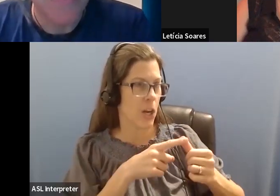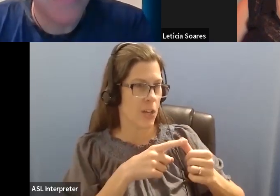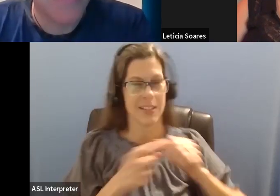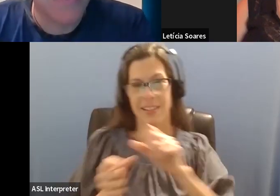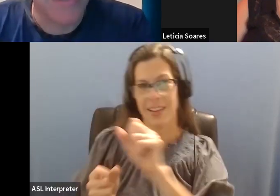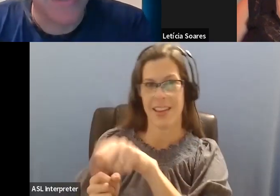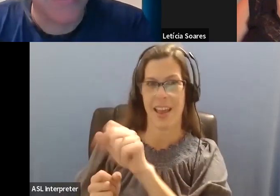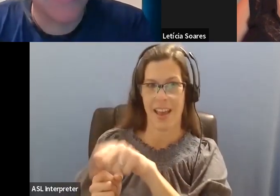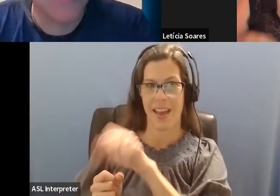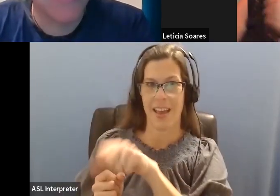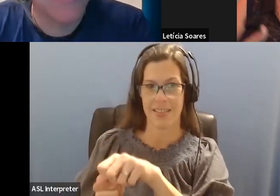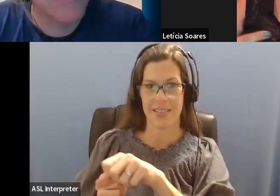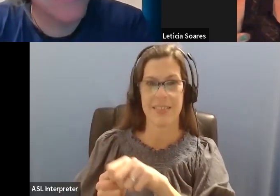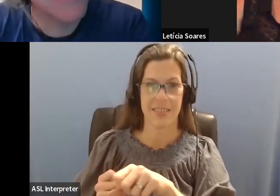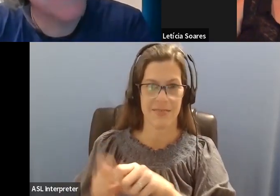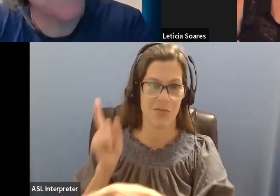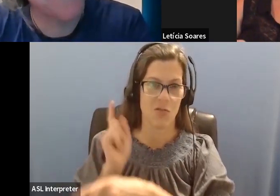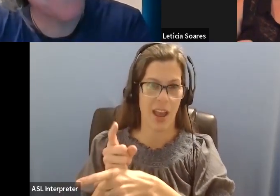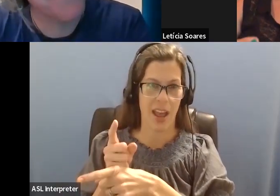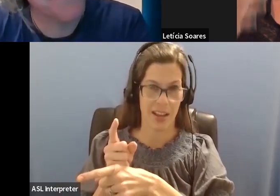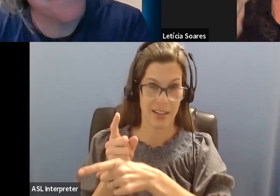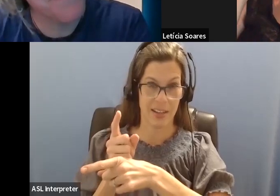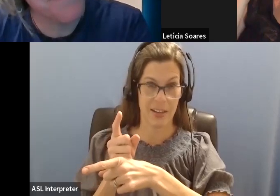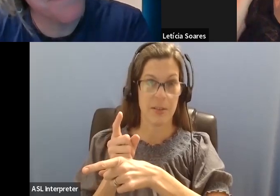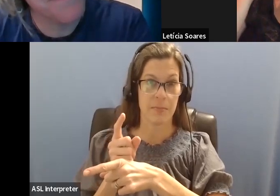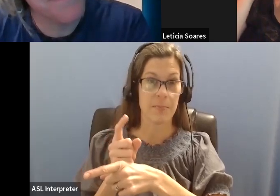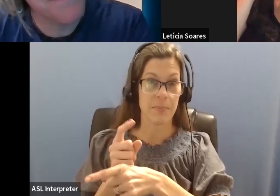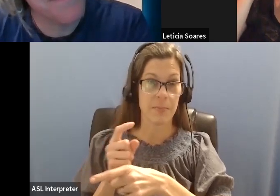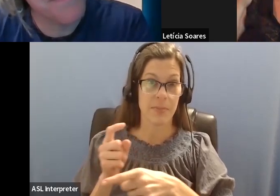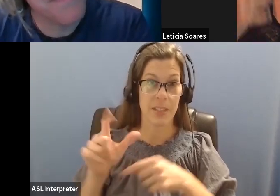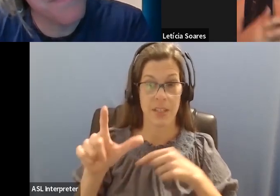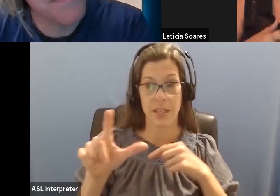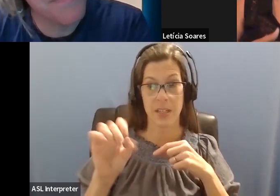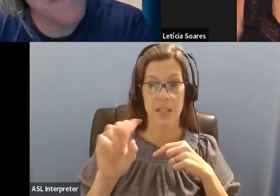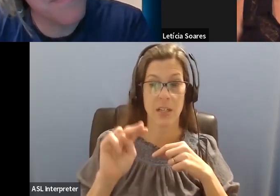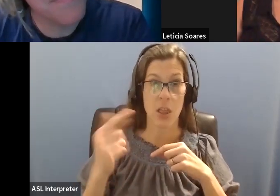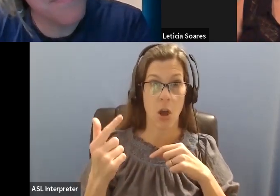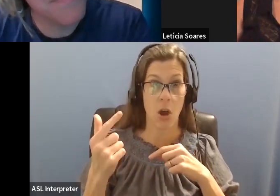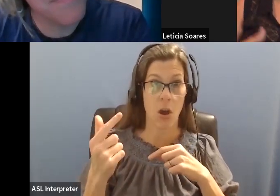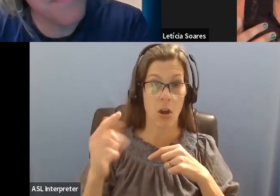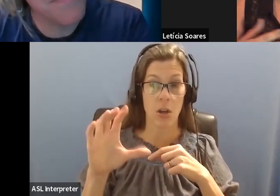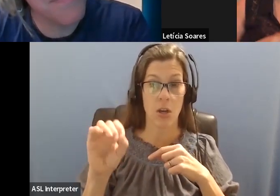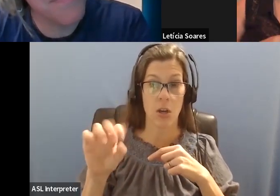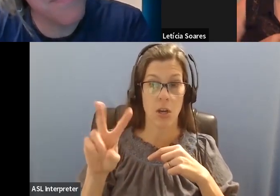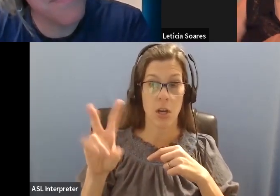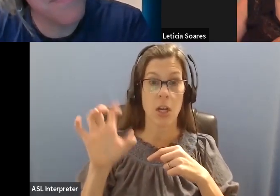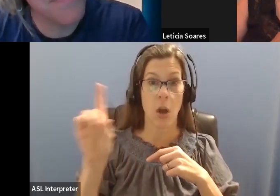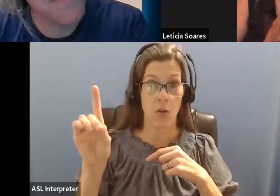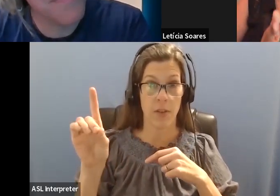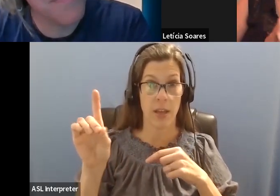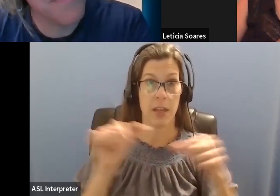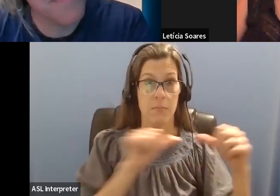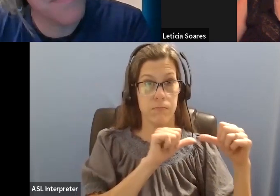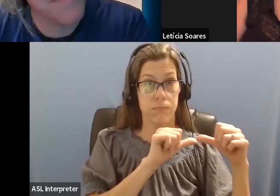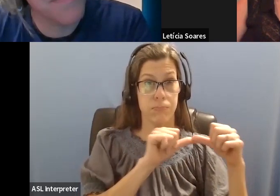exactly. Yes. And, and with, with long COVID, it's, it's very, very, very tricky to